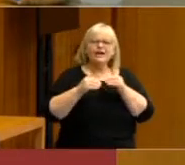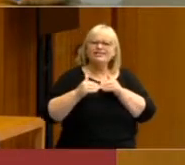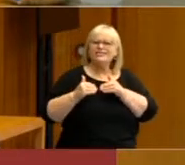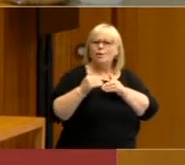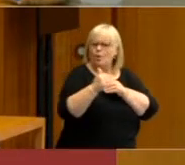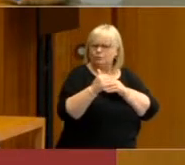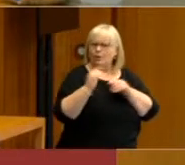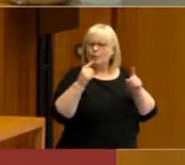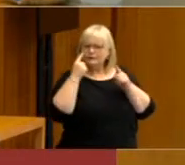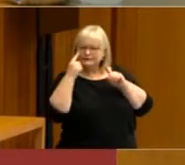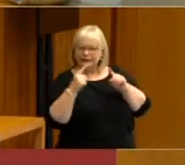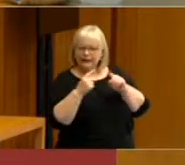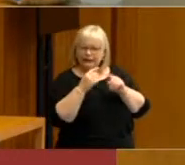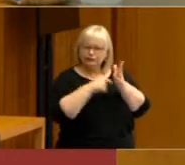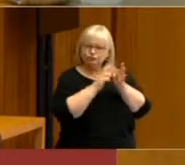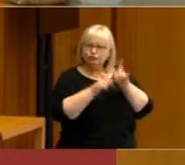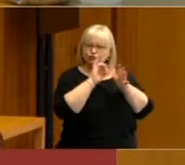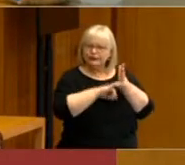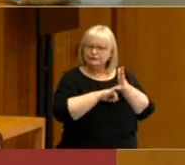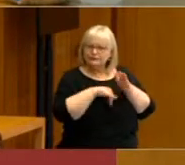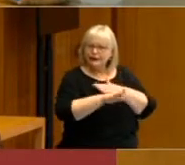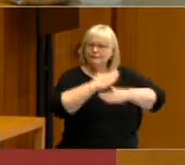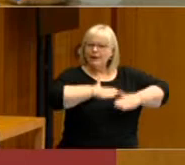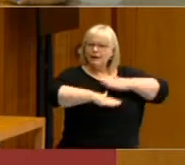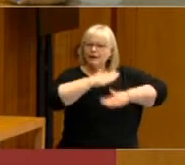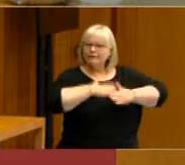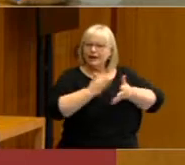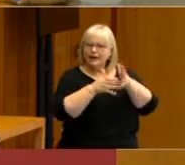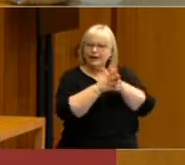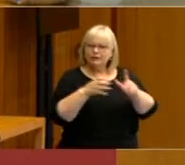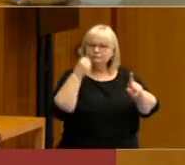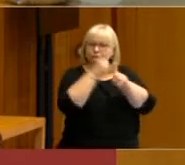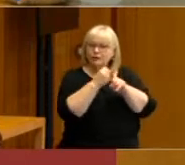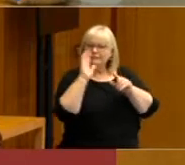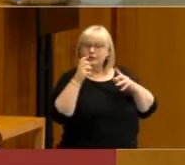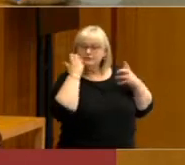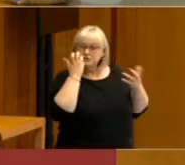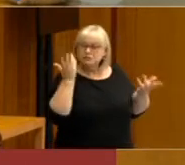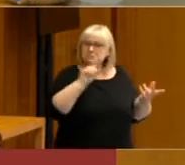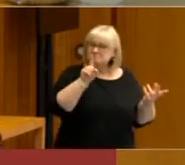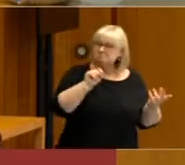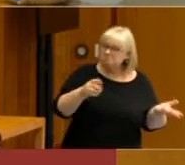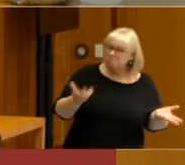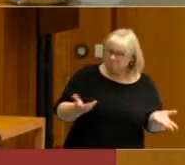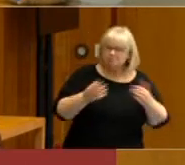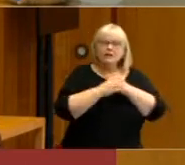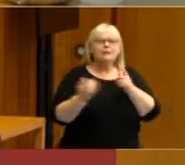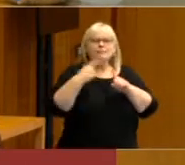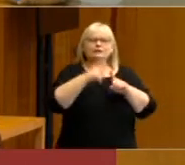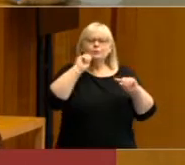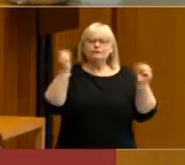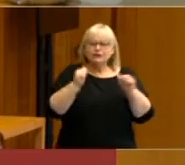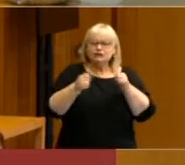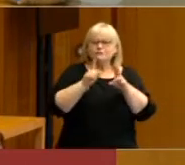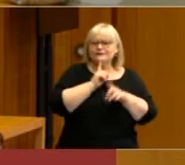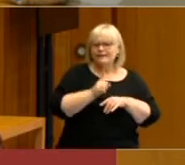trends in electoral behaviour, how that may affect elections in the future and then finally she'll finish off